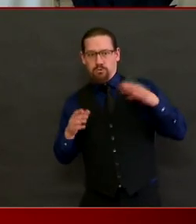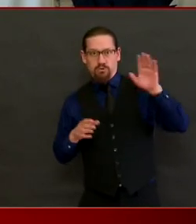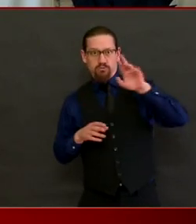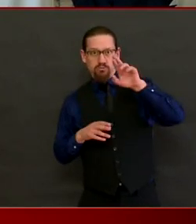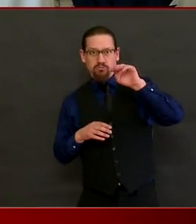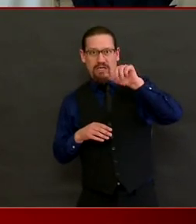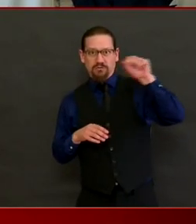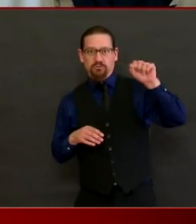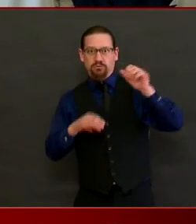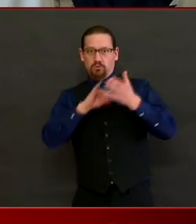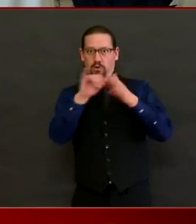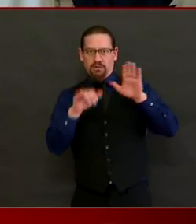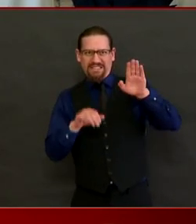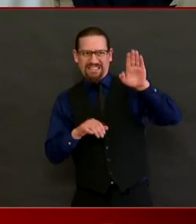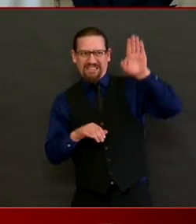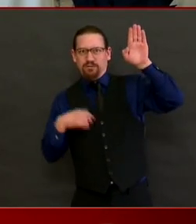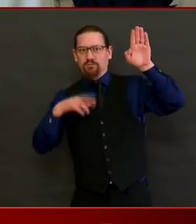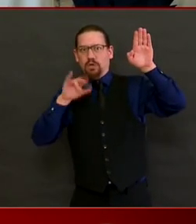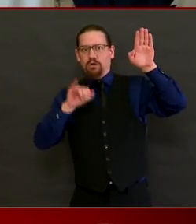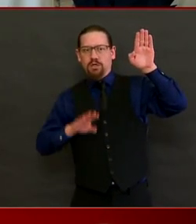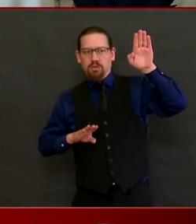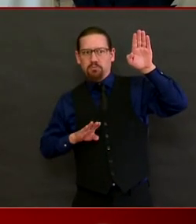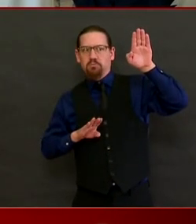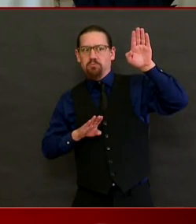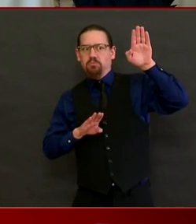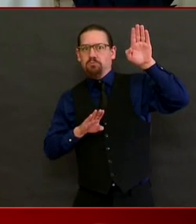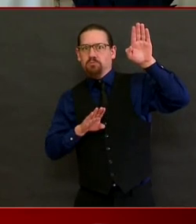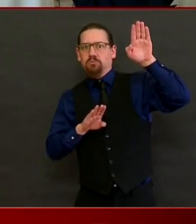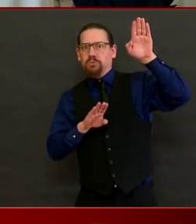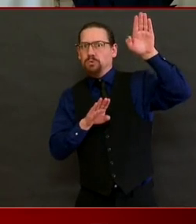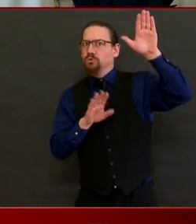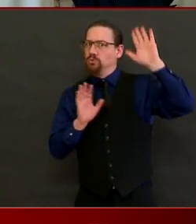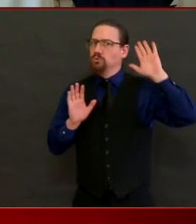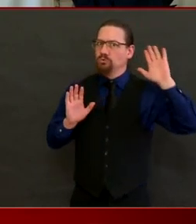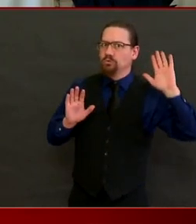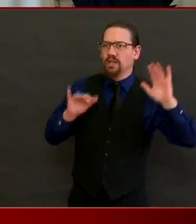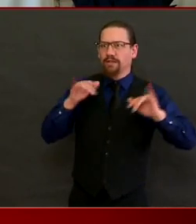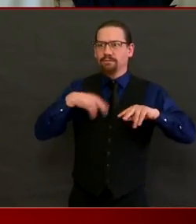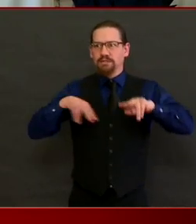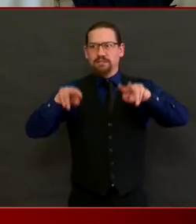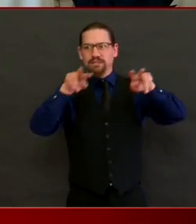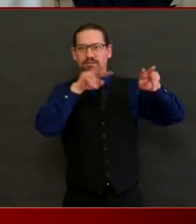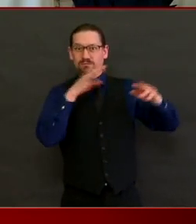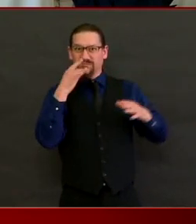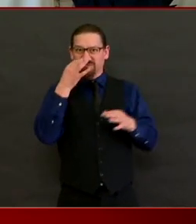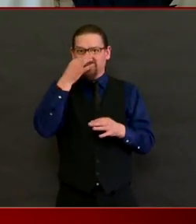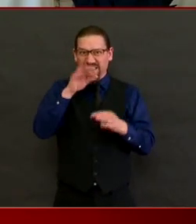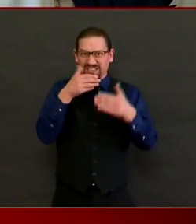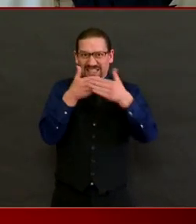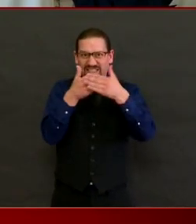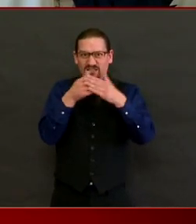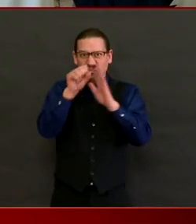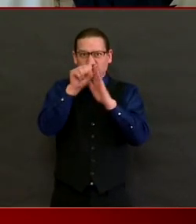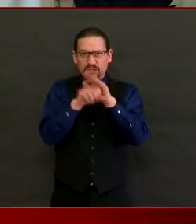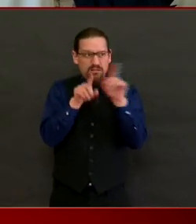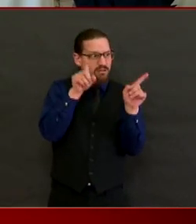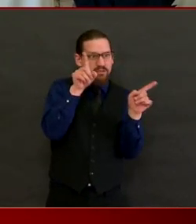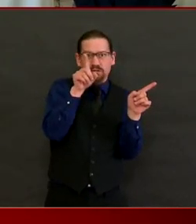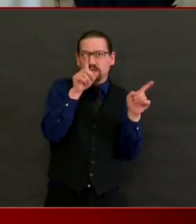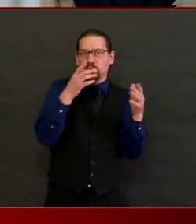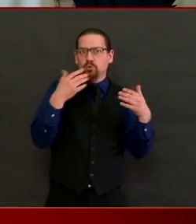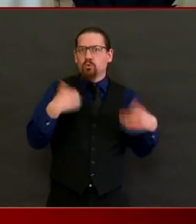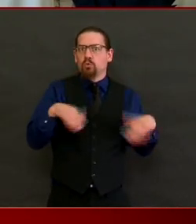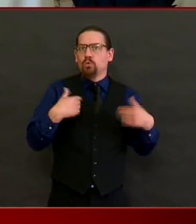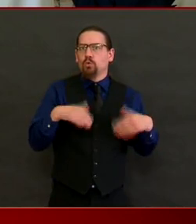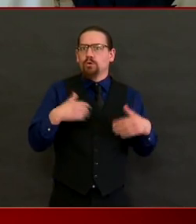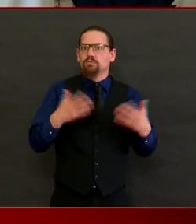say let's remember, though, that we're testing two to three times as many people per capita as Massachusetts and